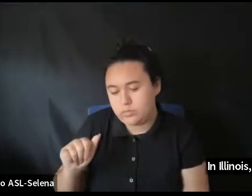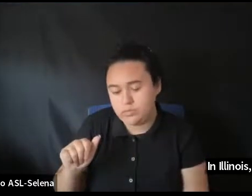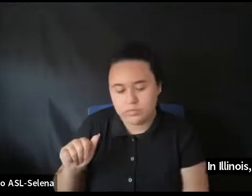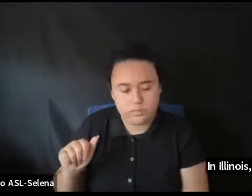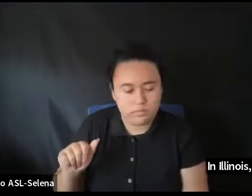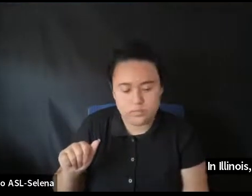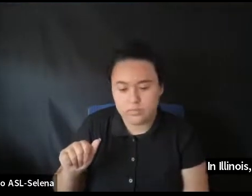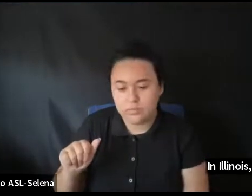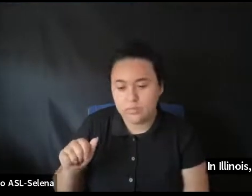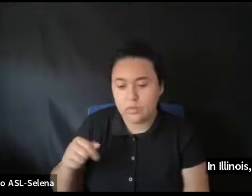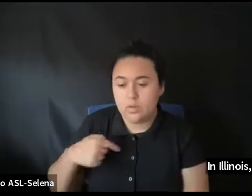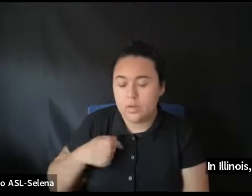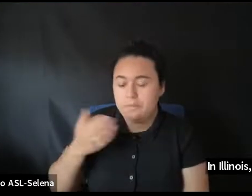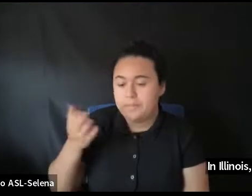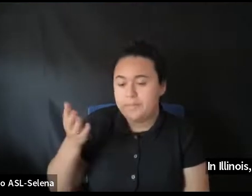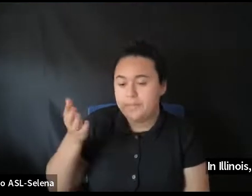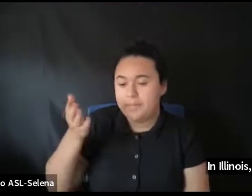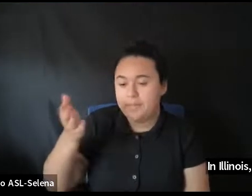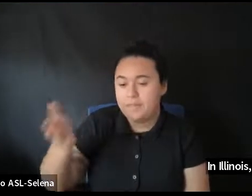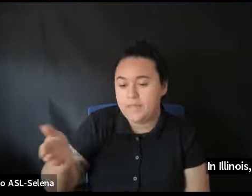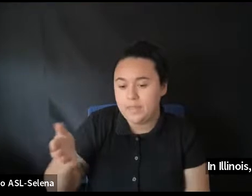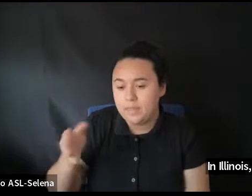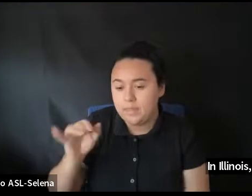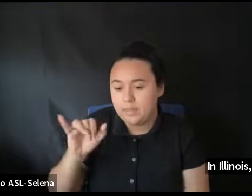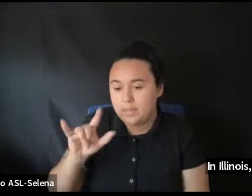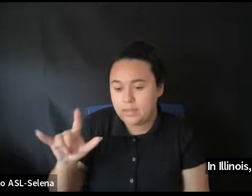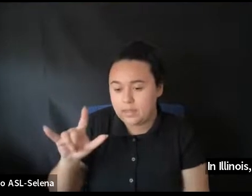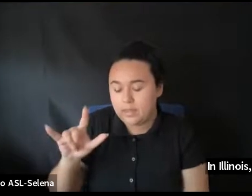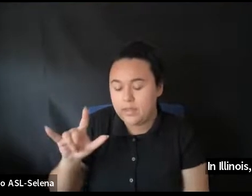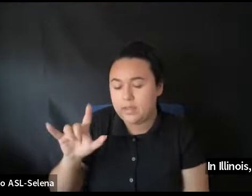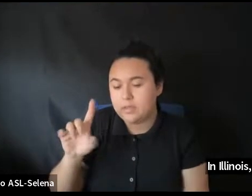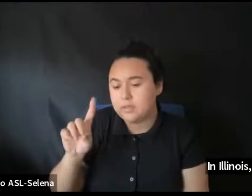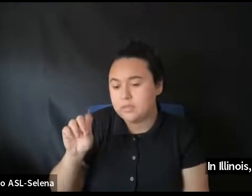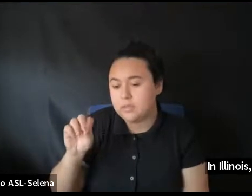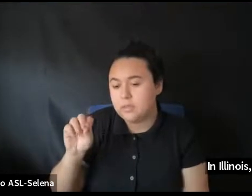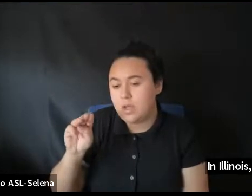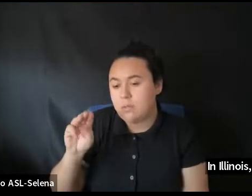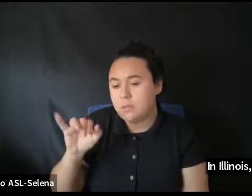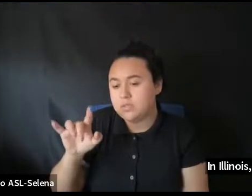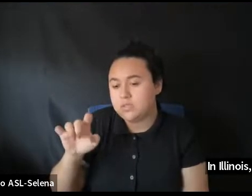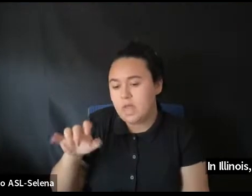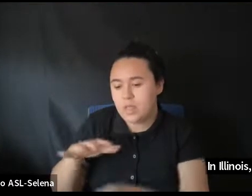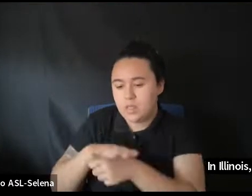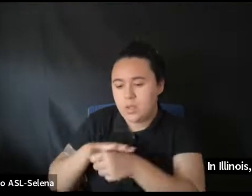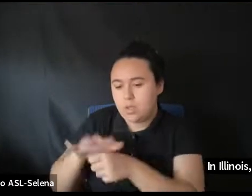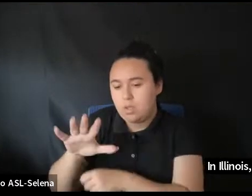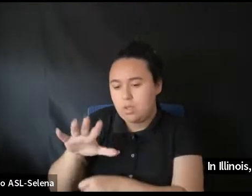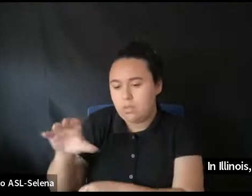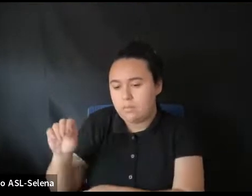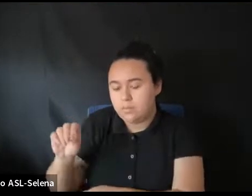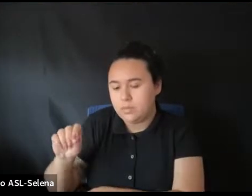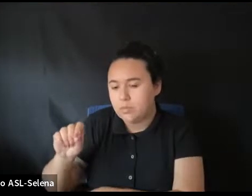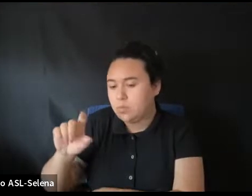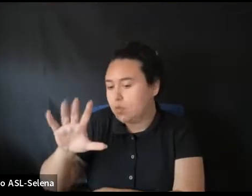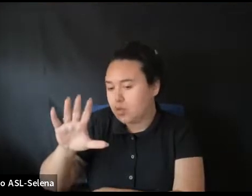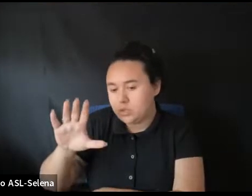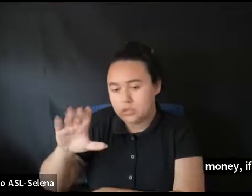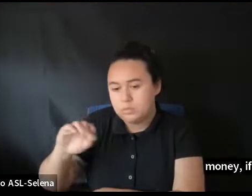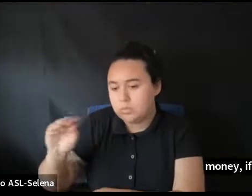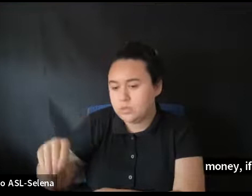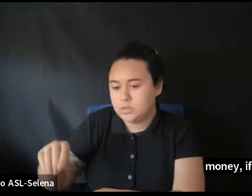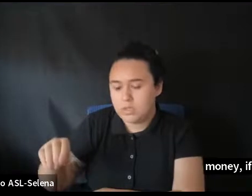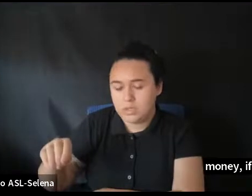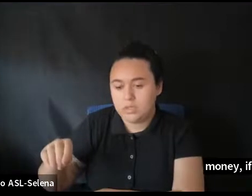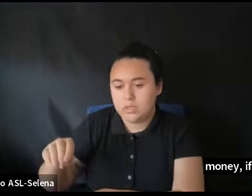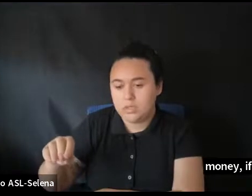be an Illinois. Domiciled company. could just. Hundred percent. Put that towards